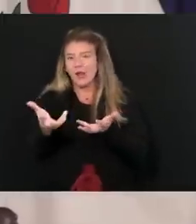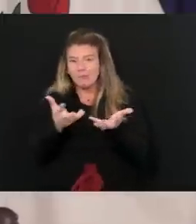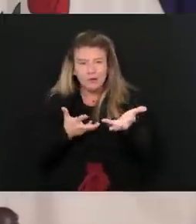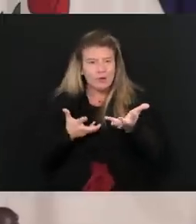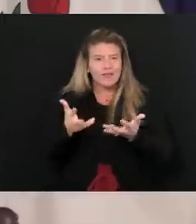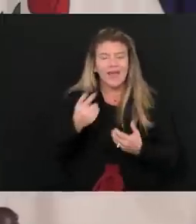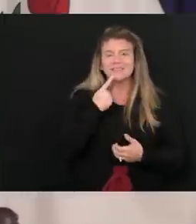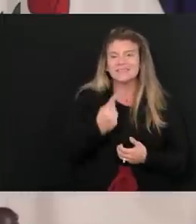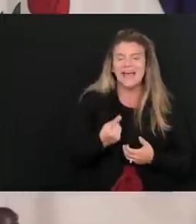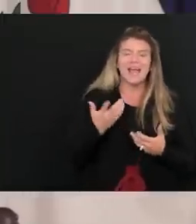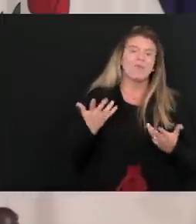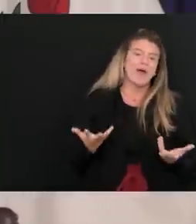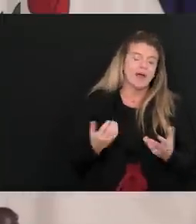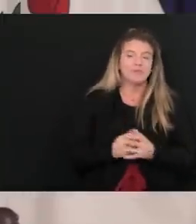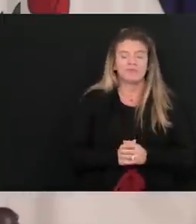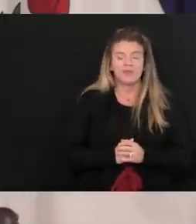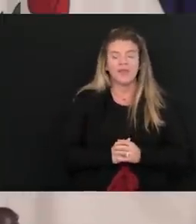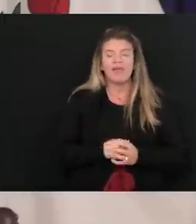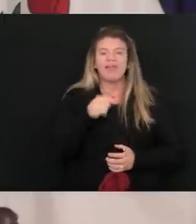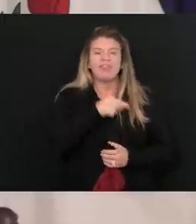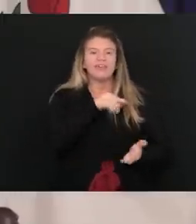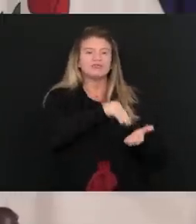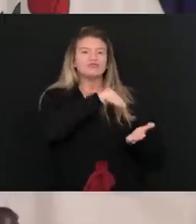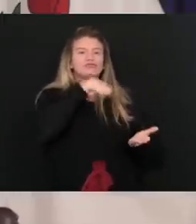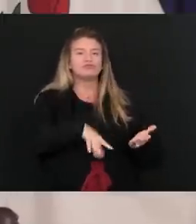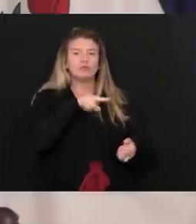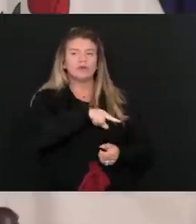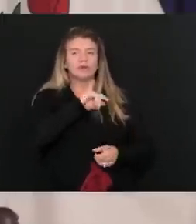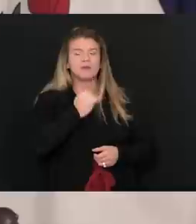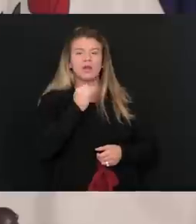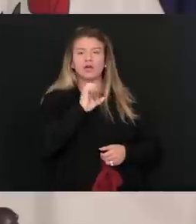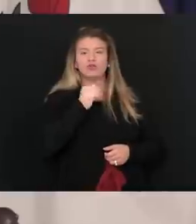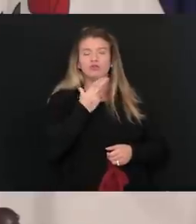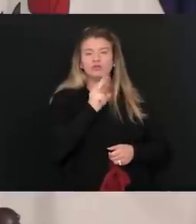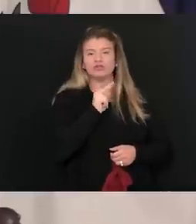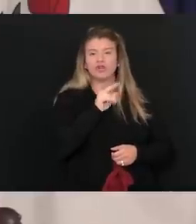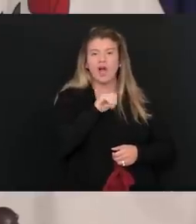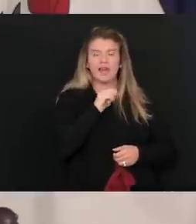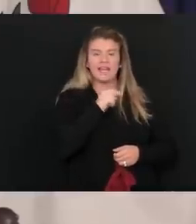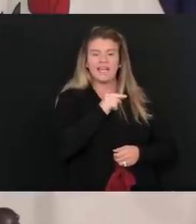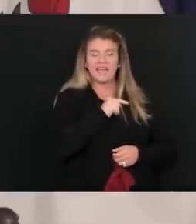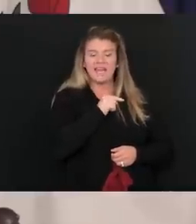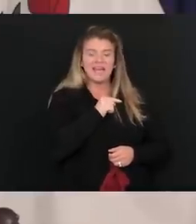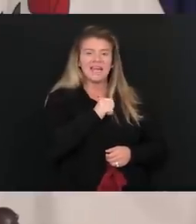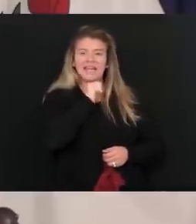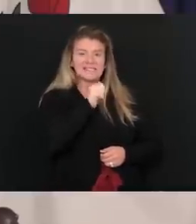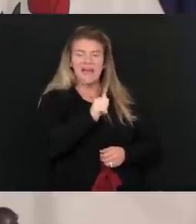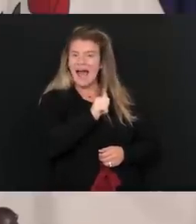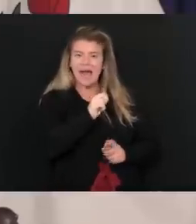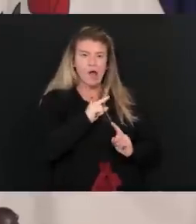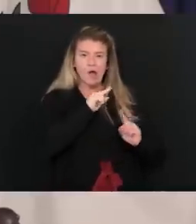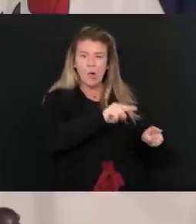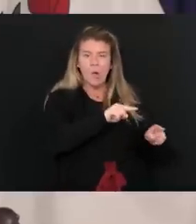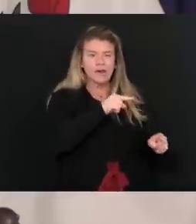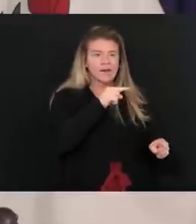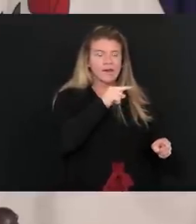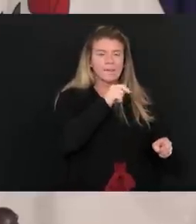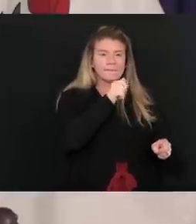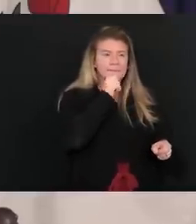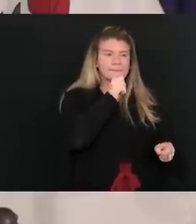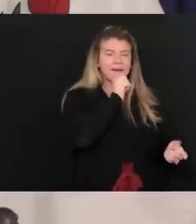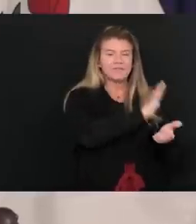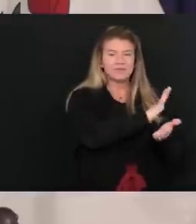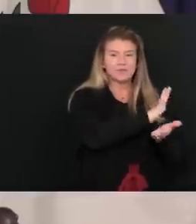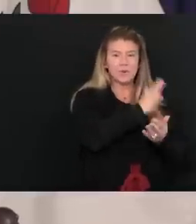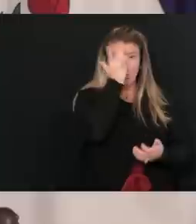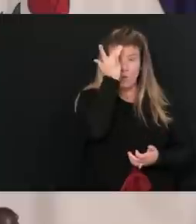know, Johnny over here, you know, he's, he's not, he's not getting to go to a private school because his parents can't afford